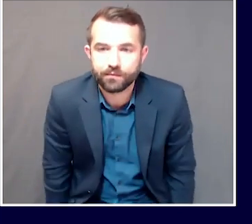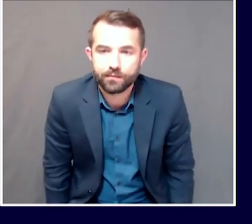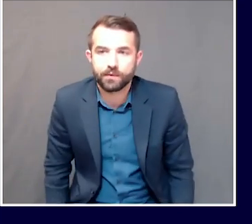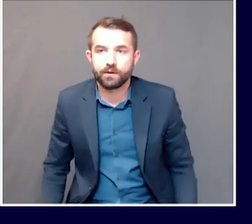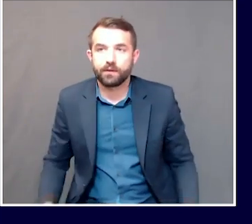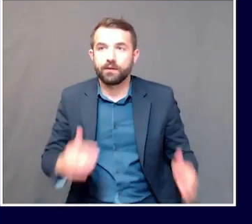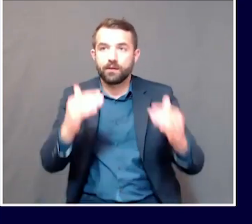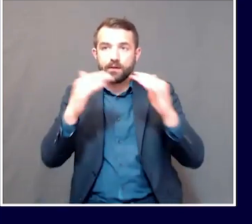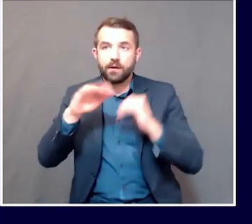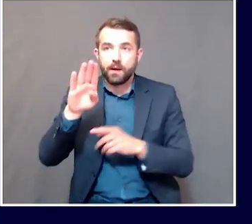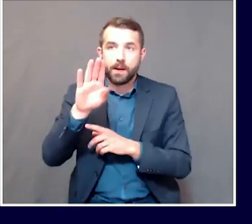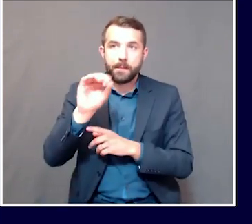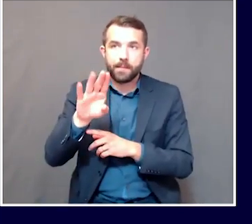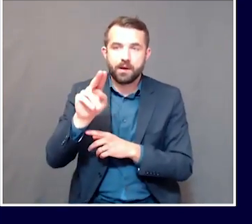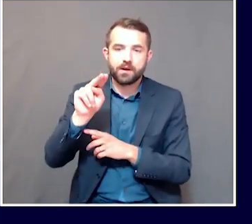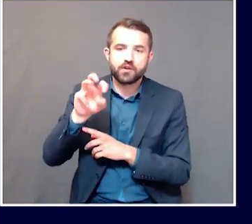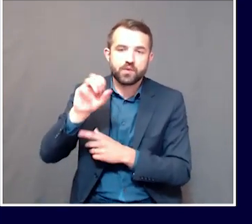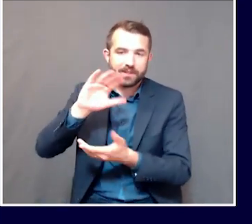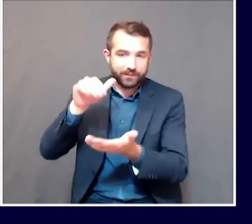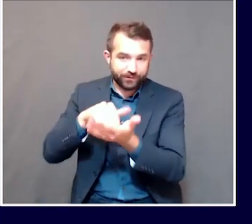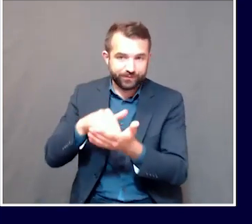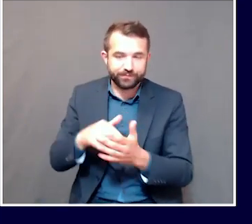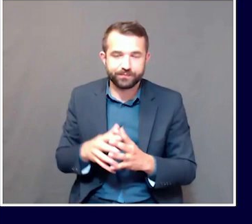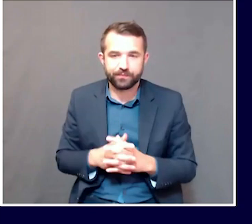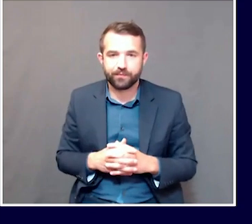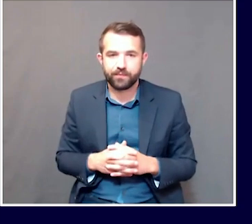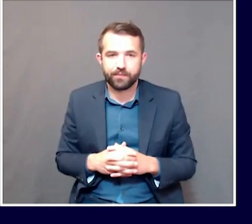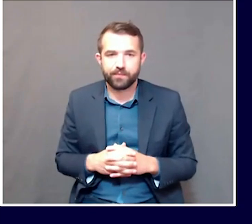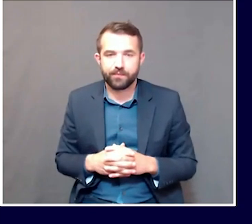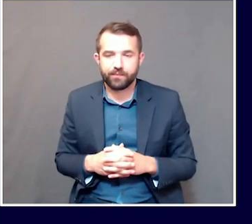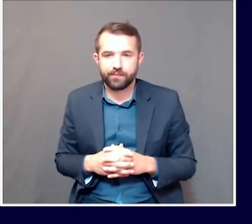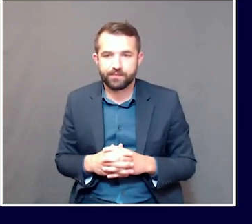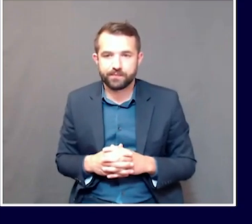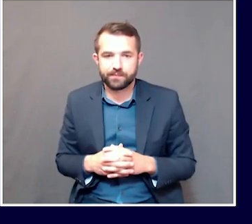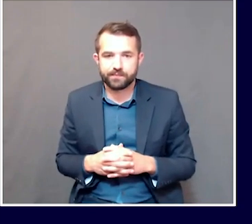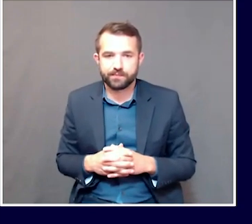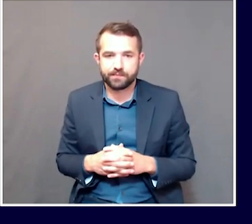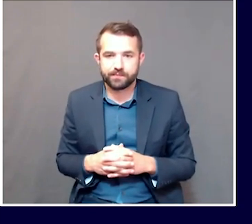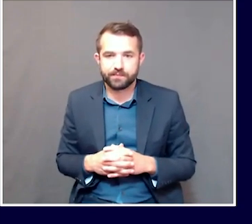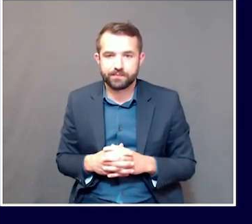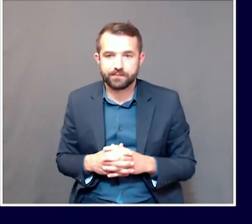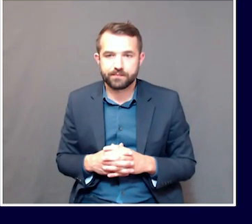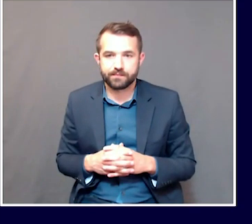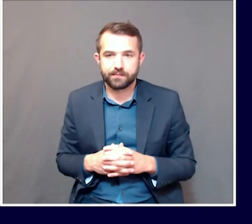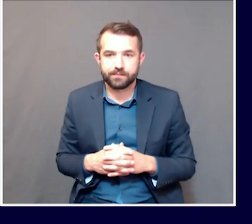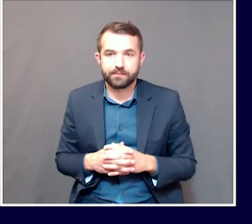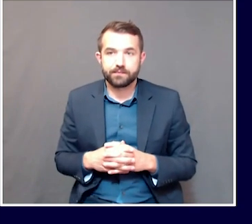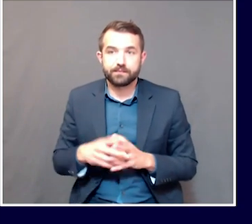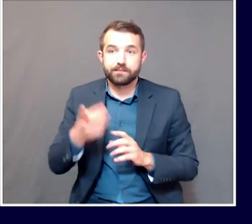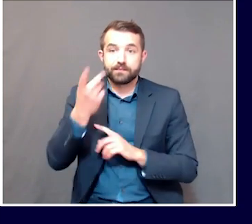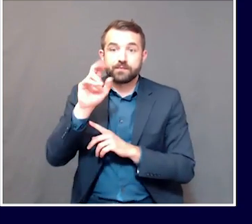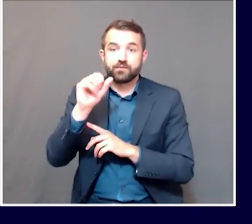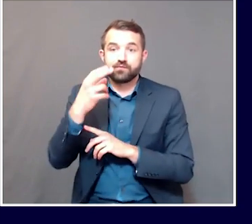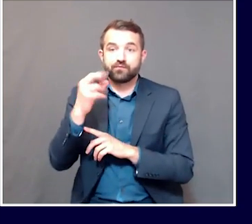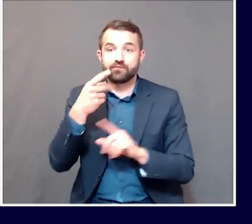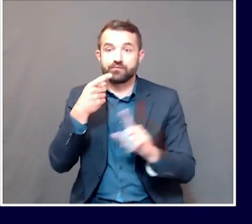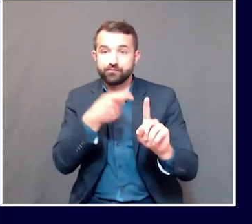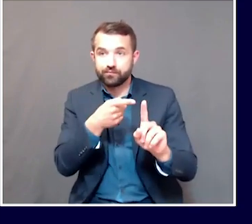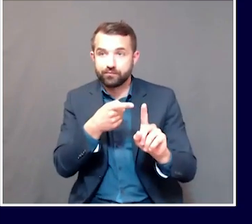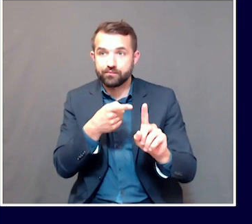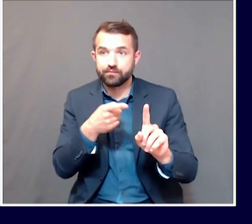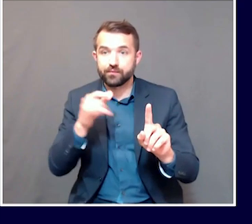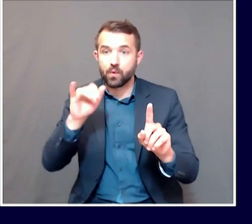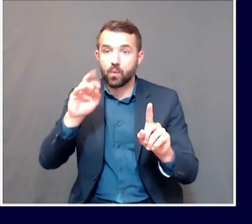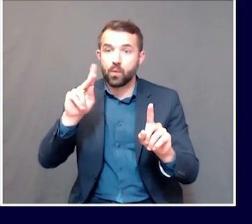Evans at News Center. Good afternoon. Dr. Shaw, the number of cases in York County have continued to drop